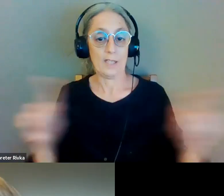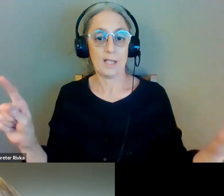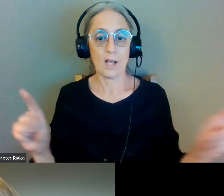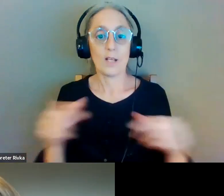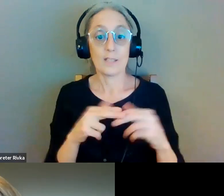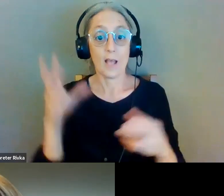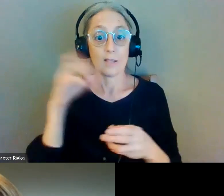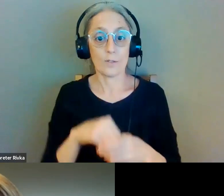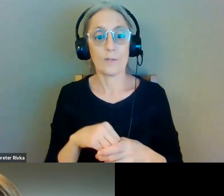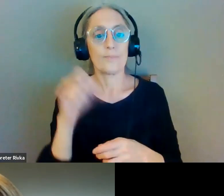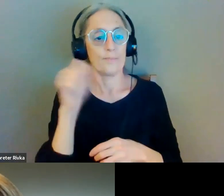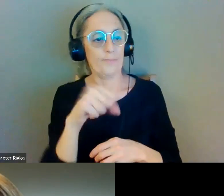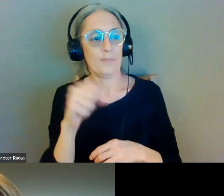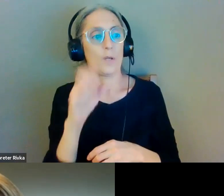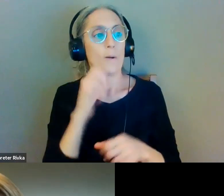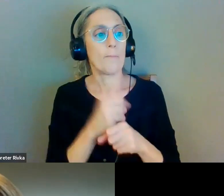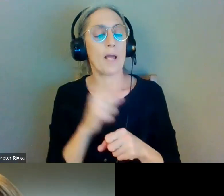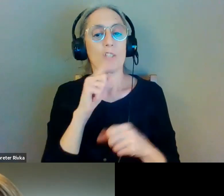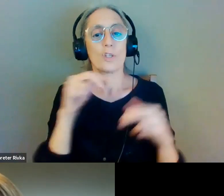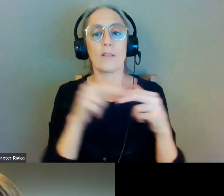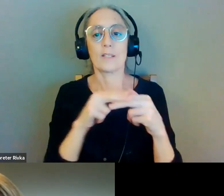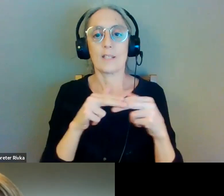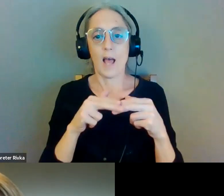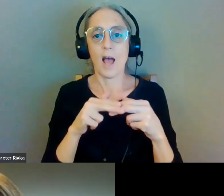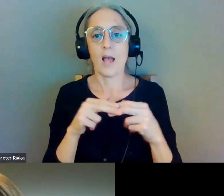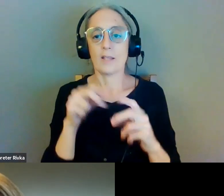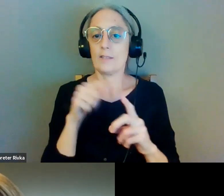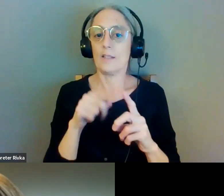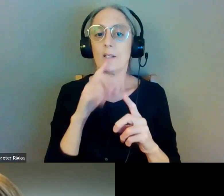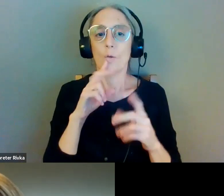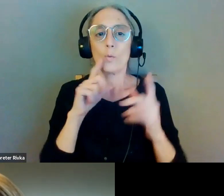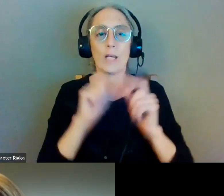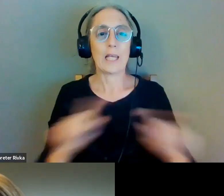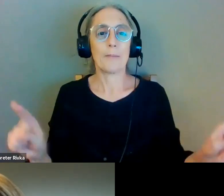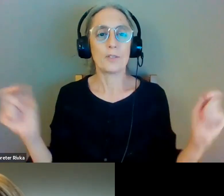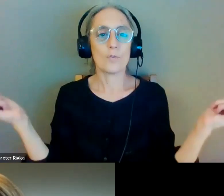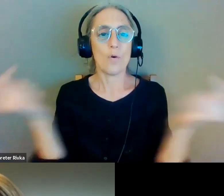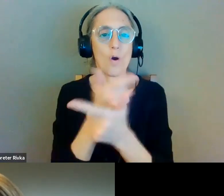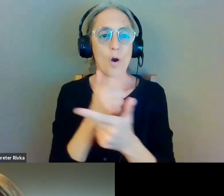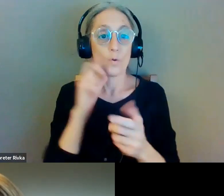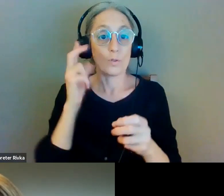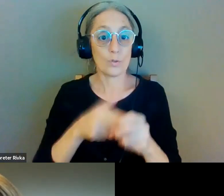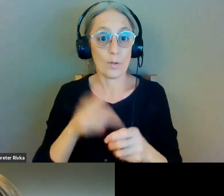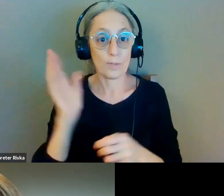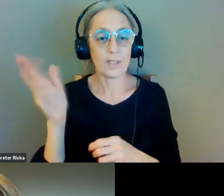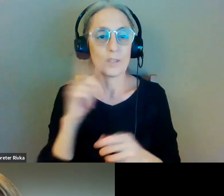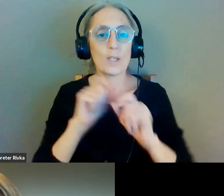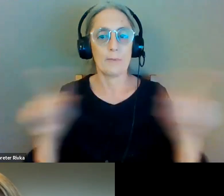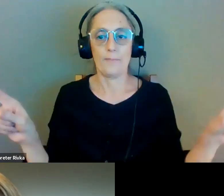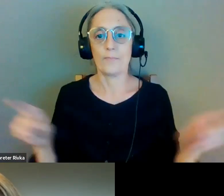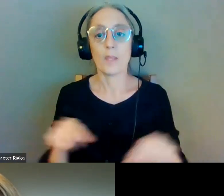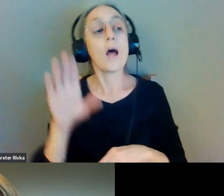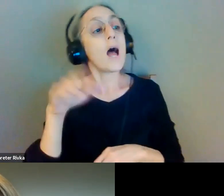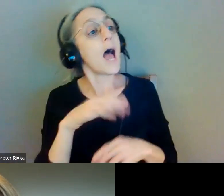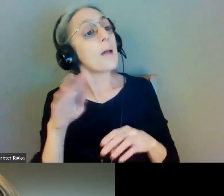yes and we will also make sure that the slides get emailed to all attendees after the presentation as well and businesses and